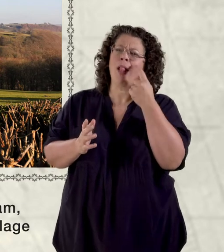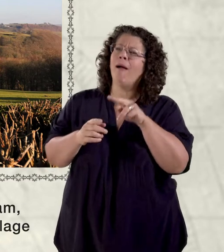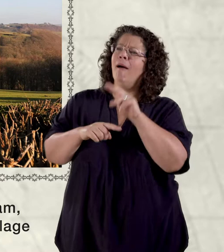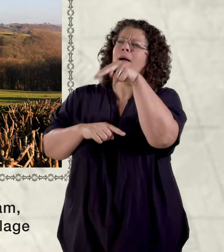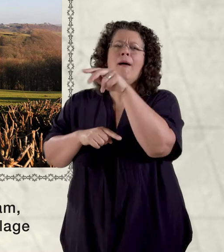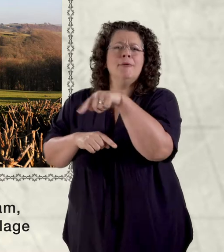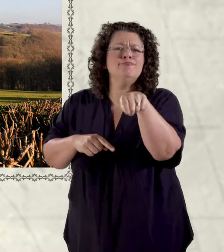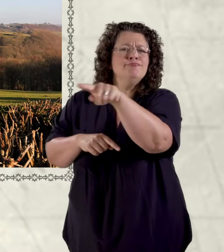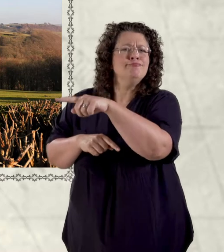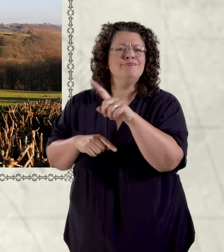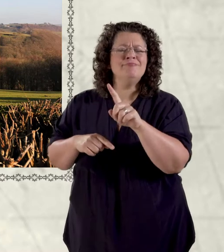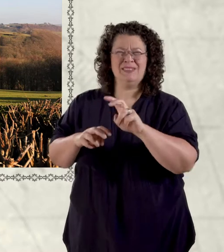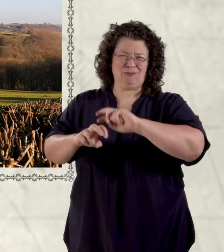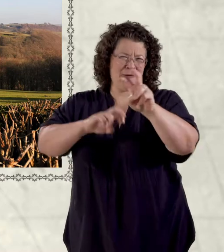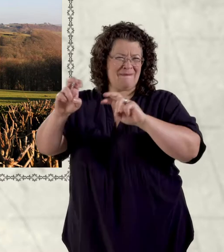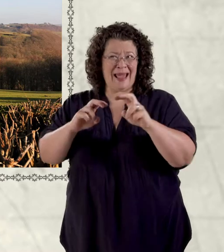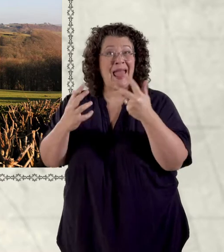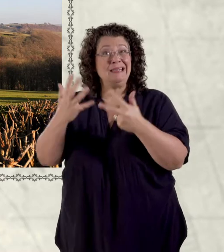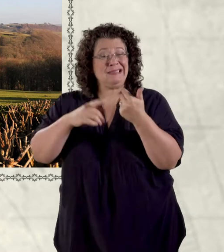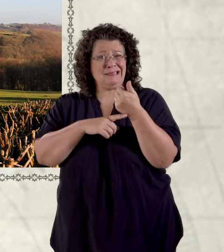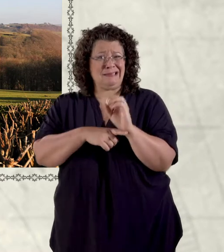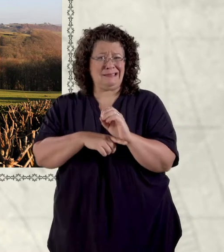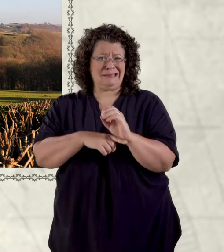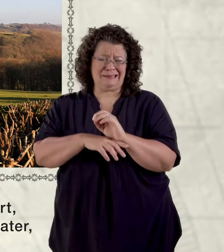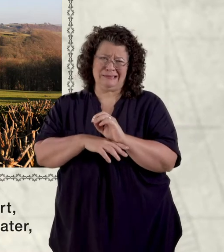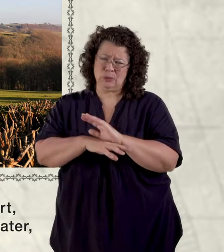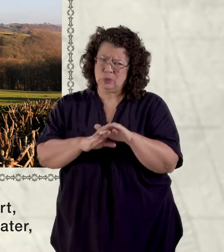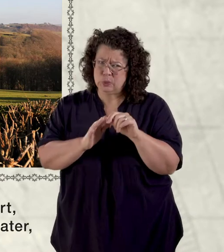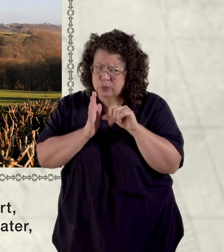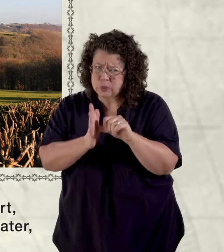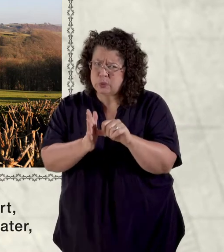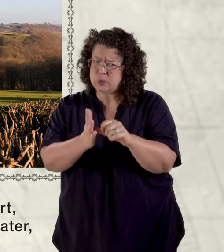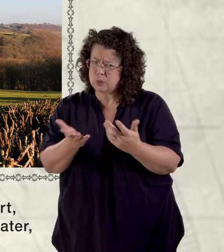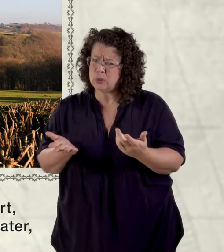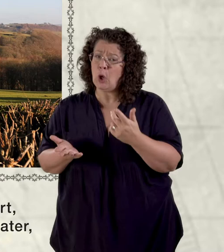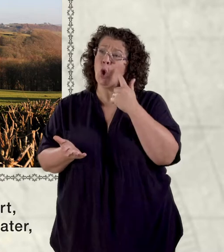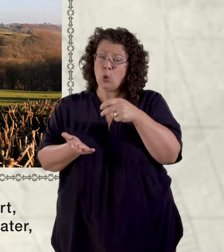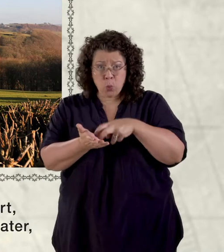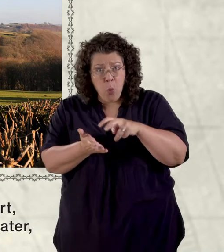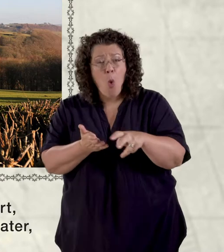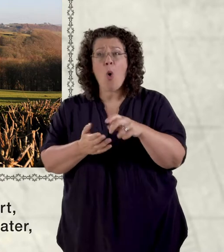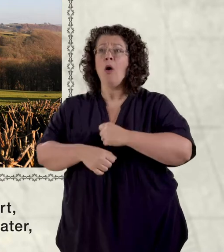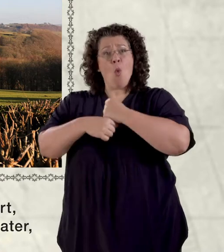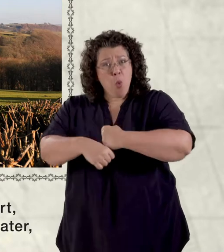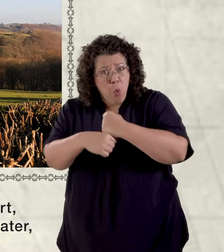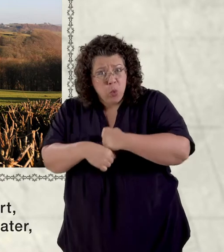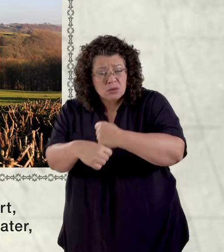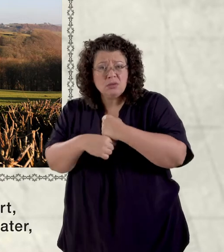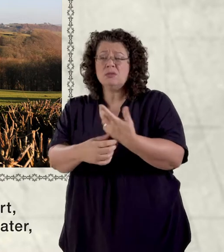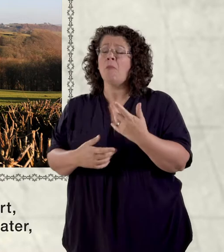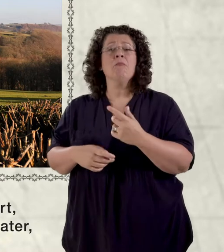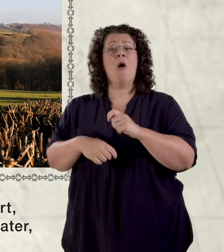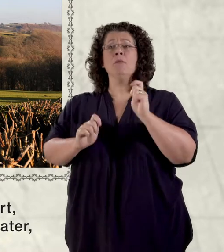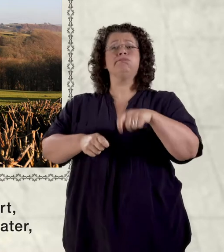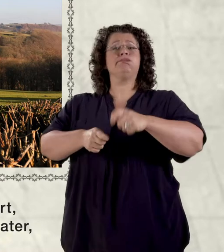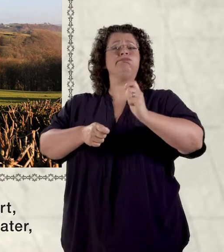beyond the village but traveling in the 1860s wasn't very easy you could walk horse horse and cat a boat or